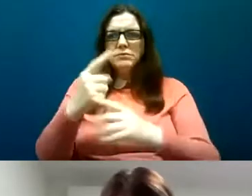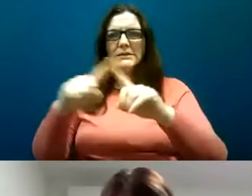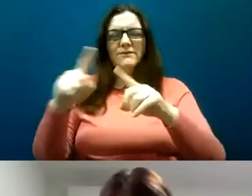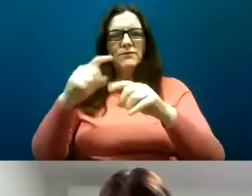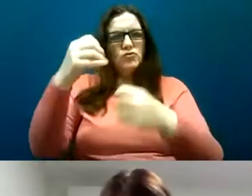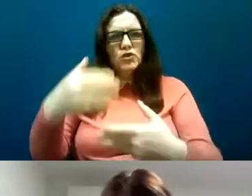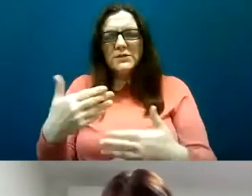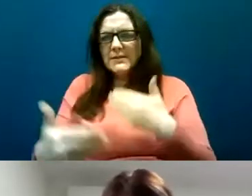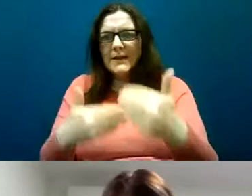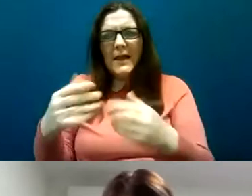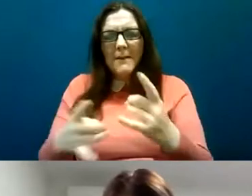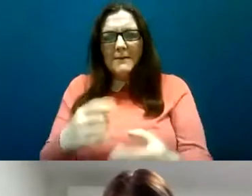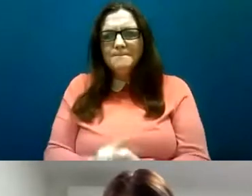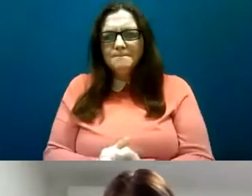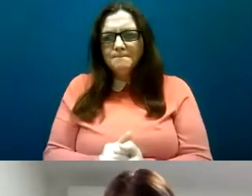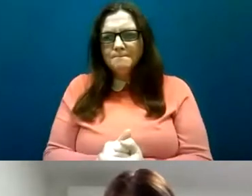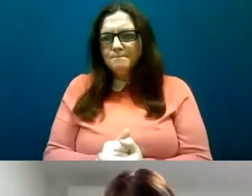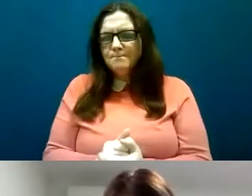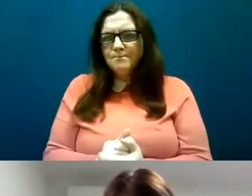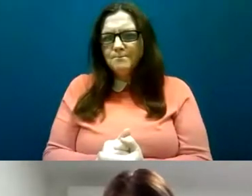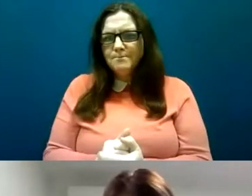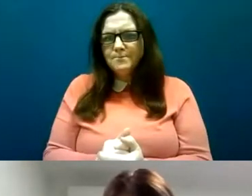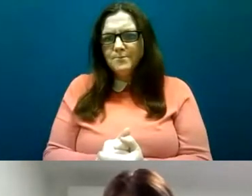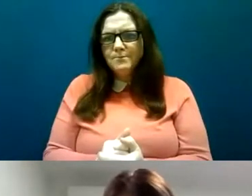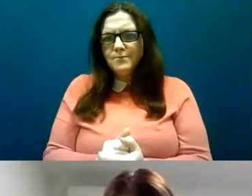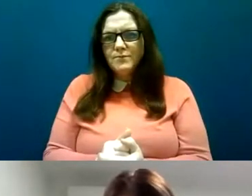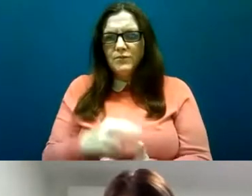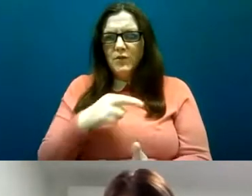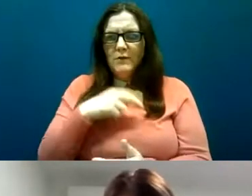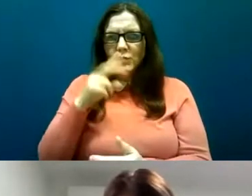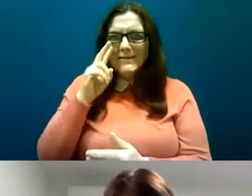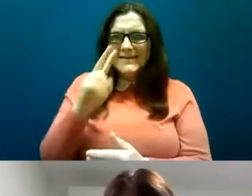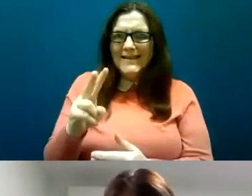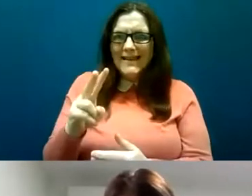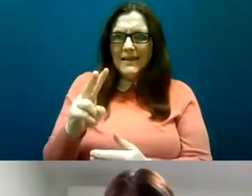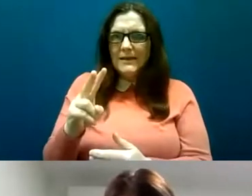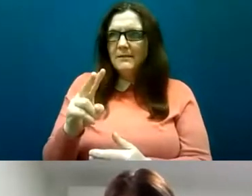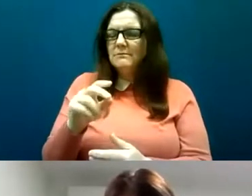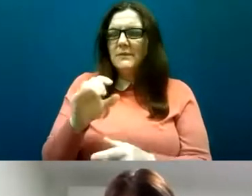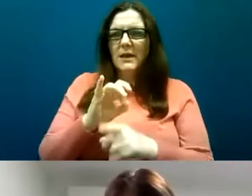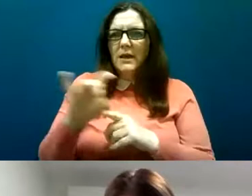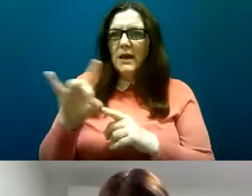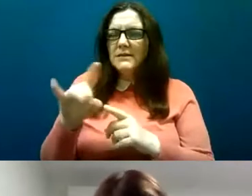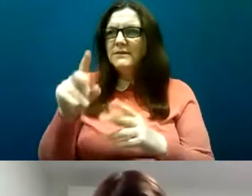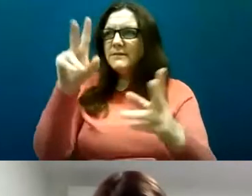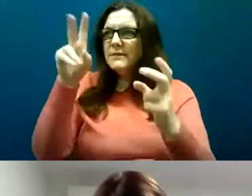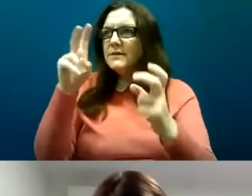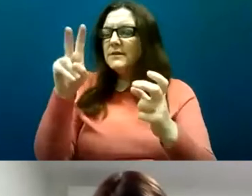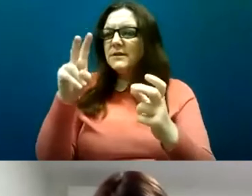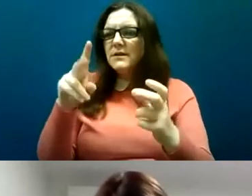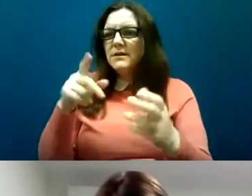so being able to get an insight today from I think two